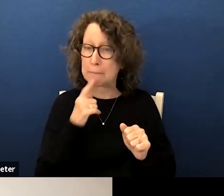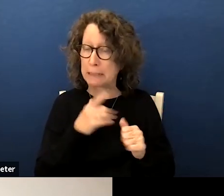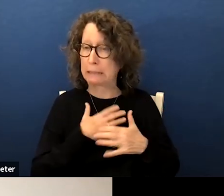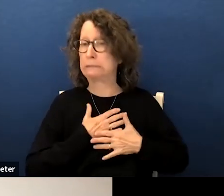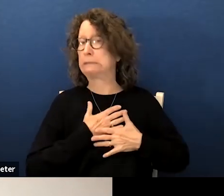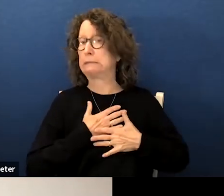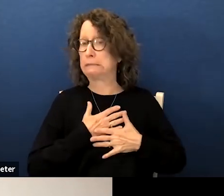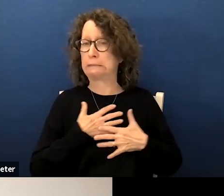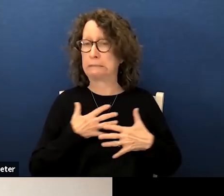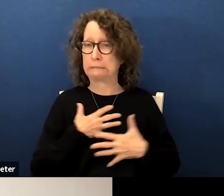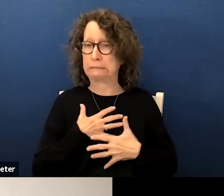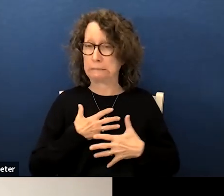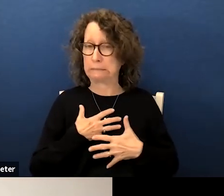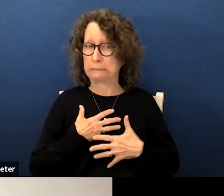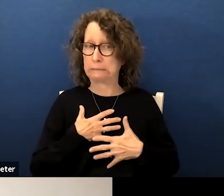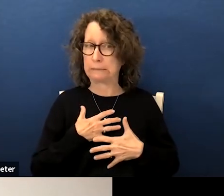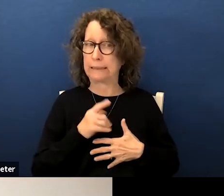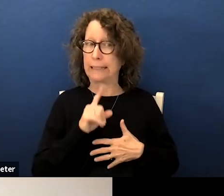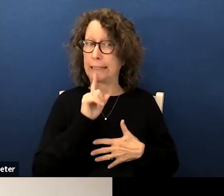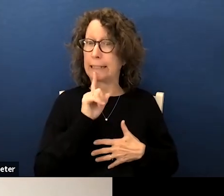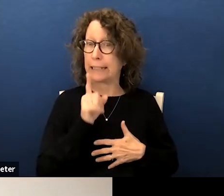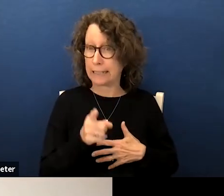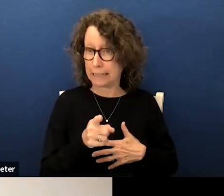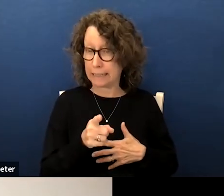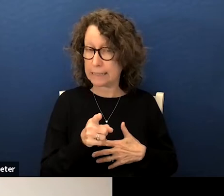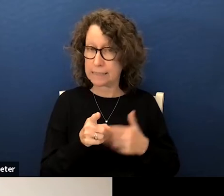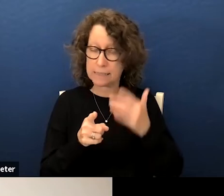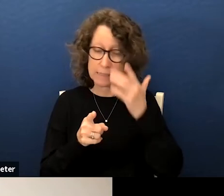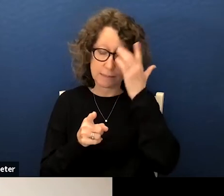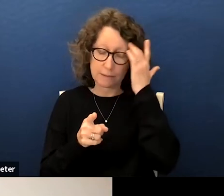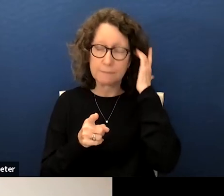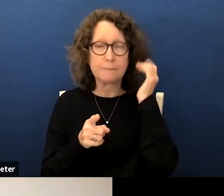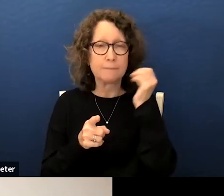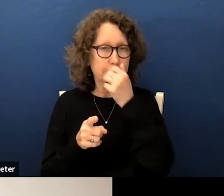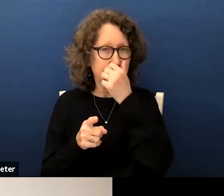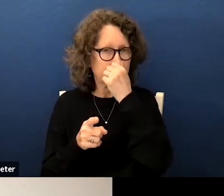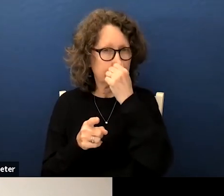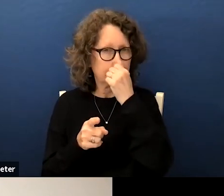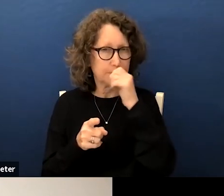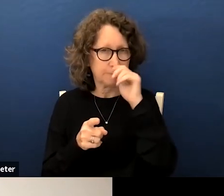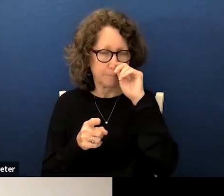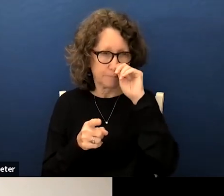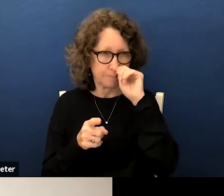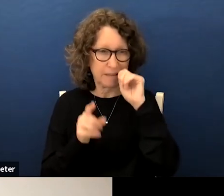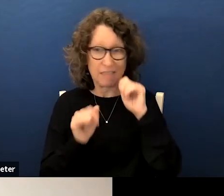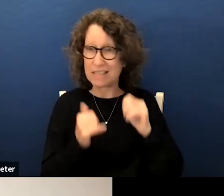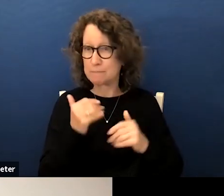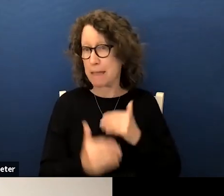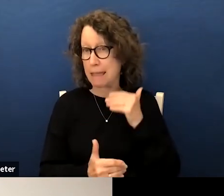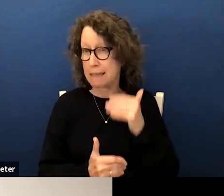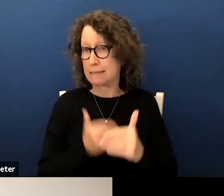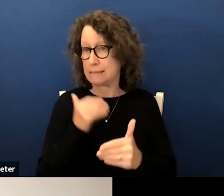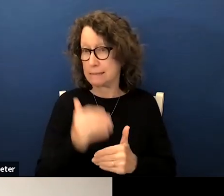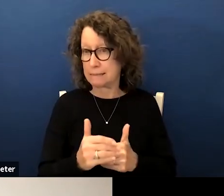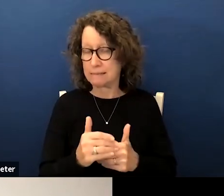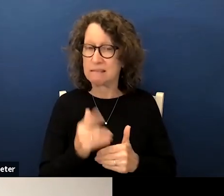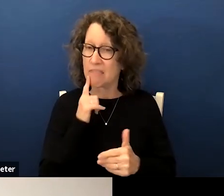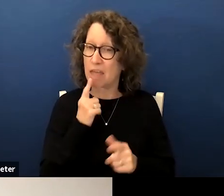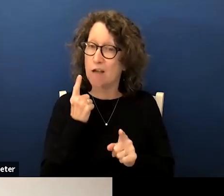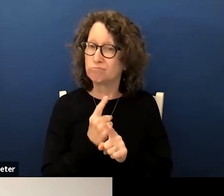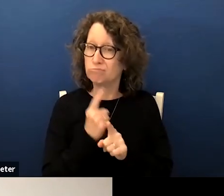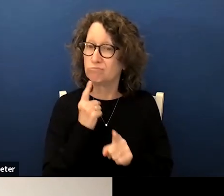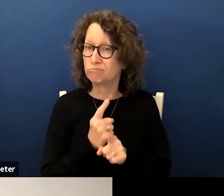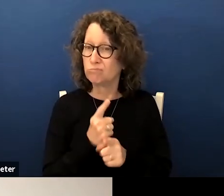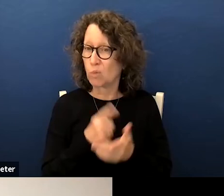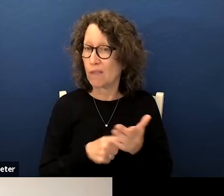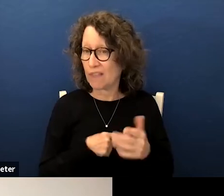it is in the space that they are supposed to be working